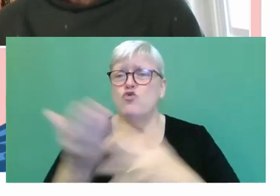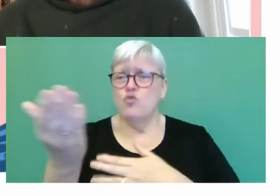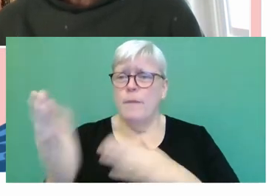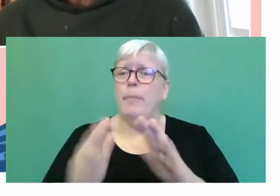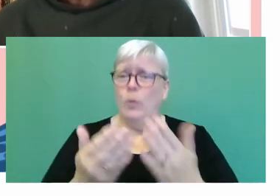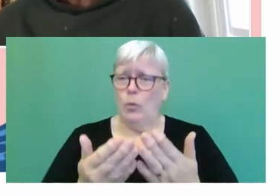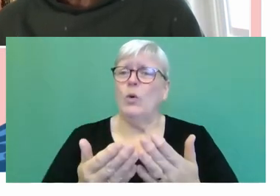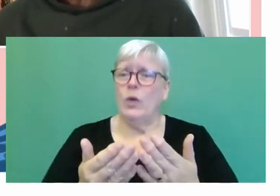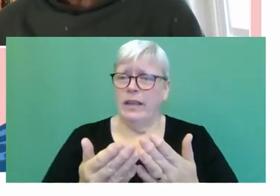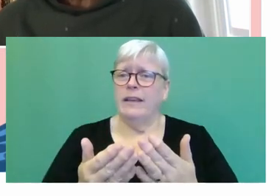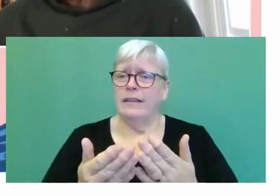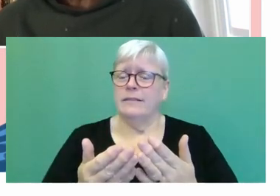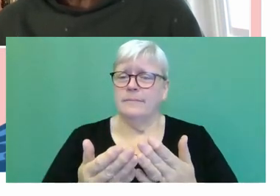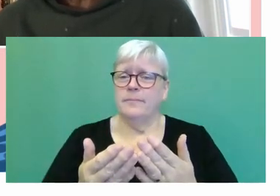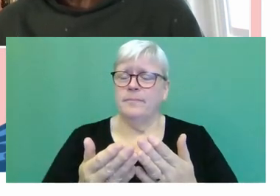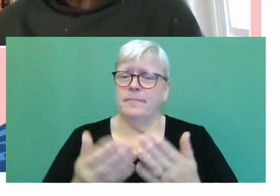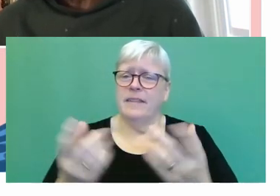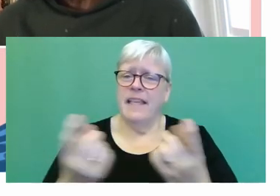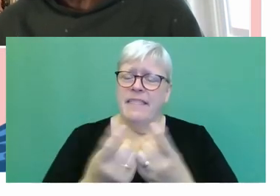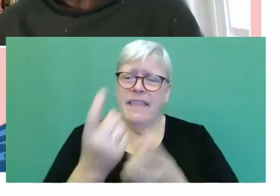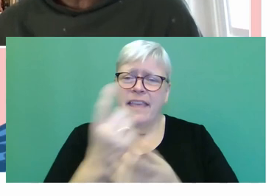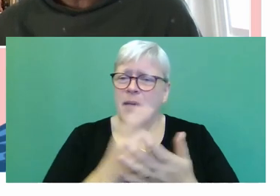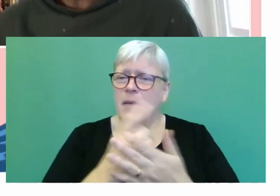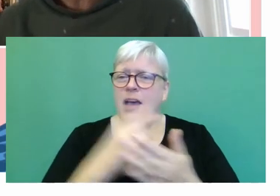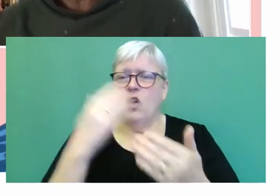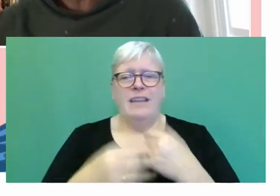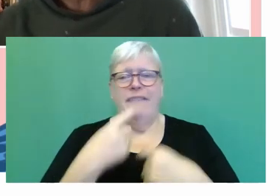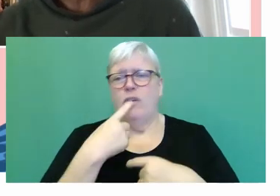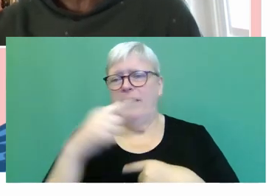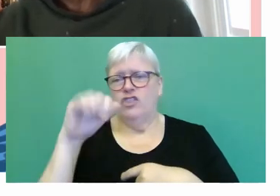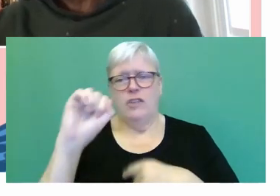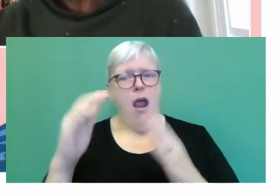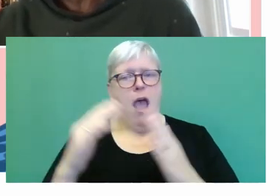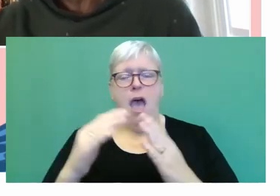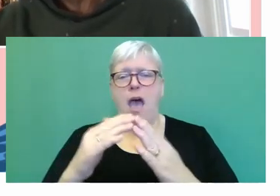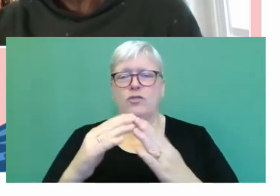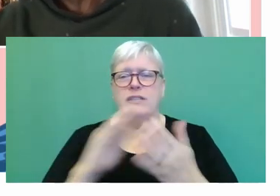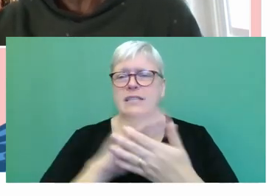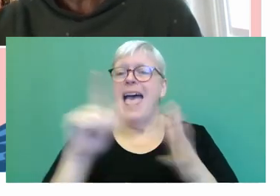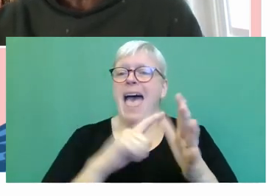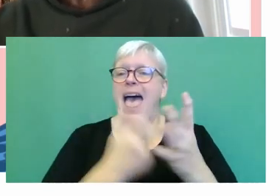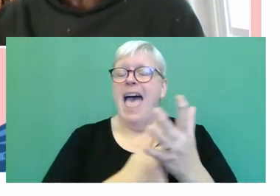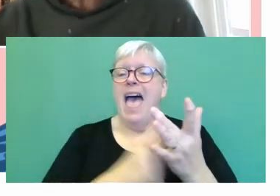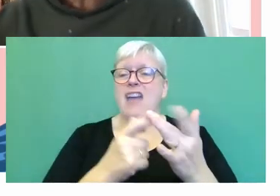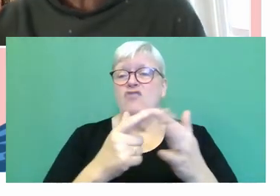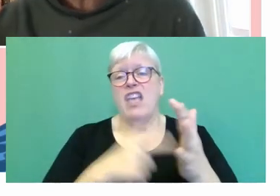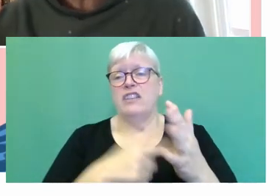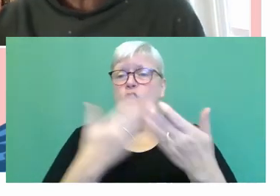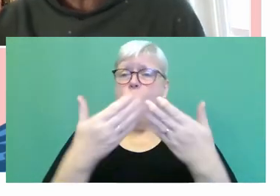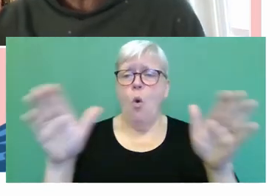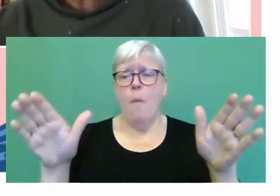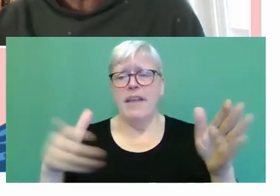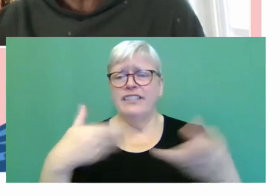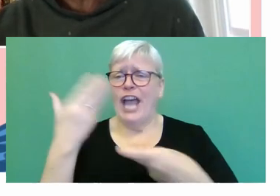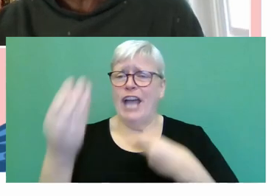But this thing about, you know, sex is never mentioned in the Garami household, and Harriet's very open about everything. Yasmin begins